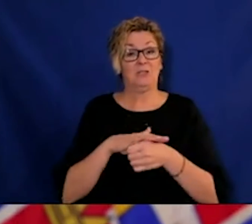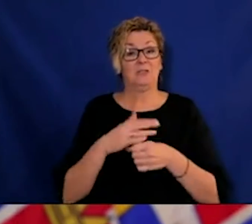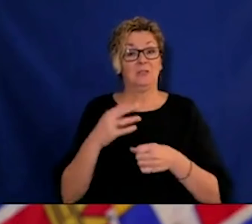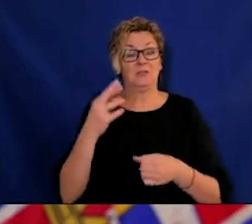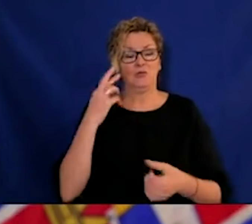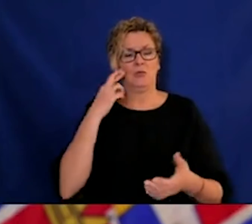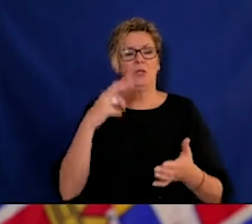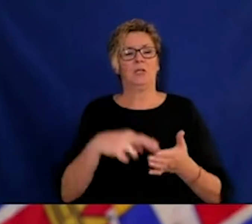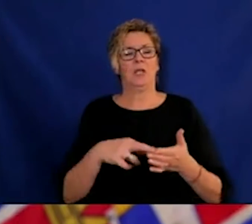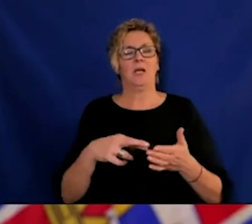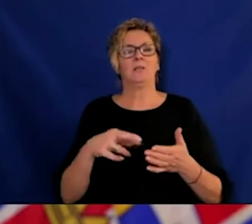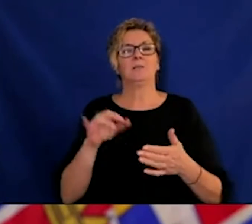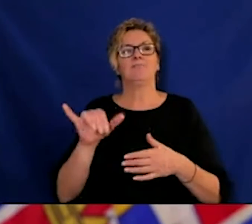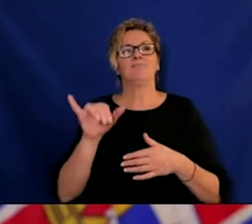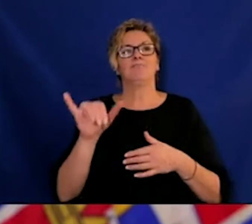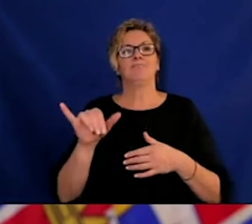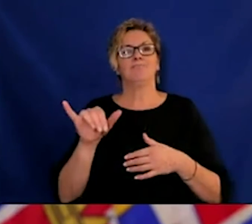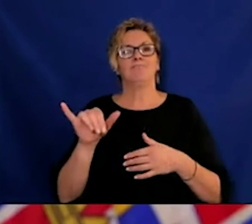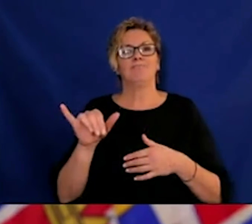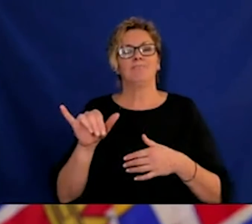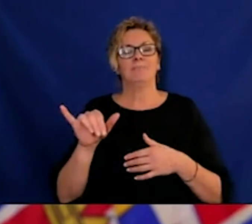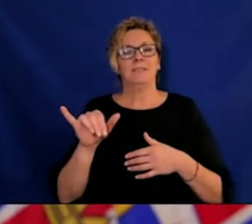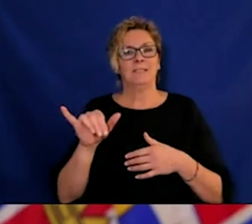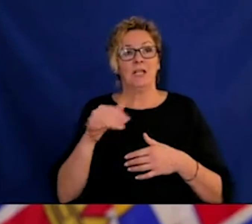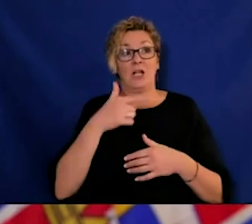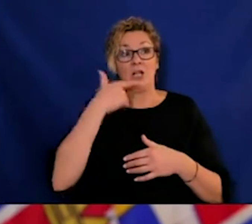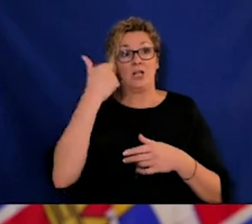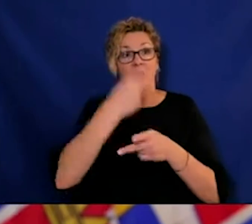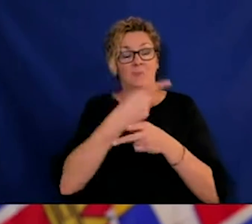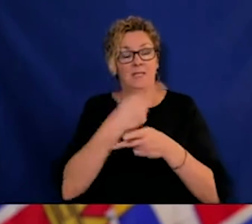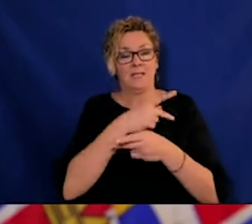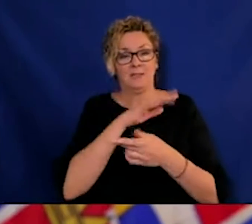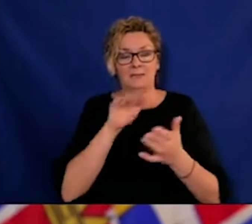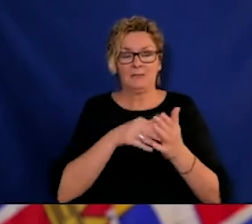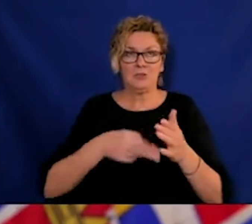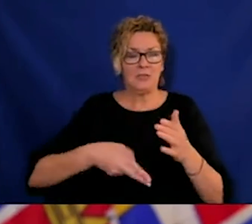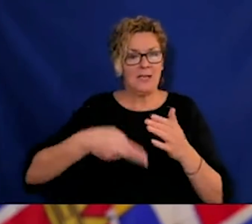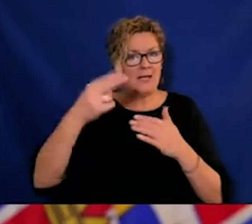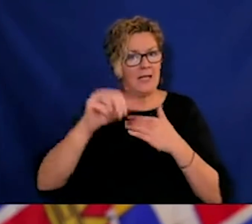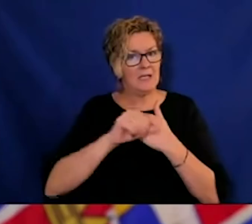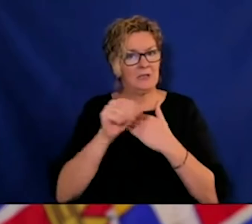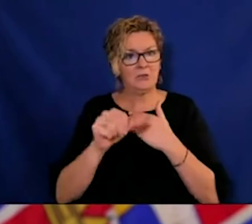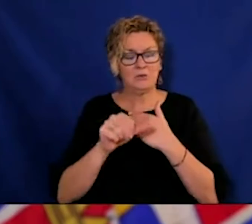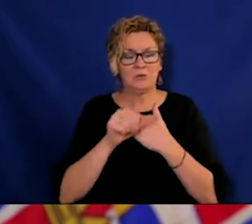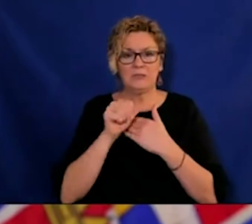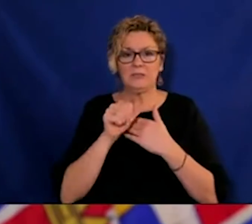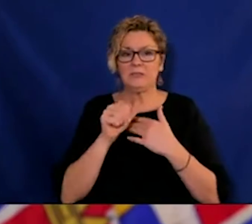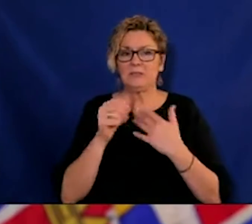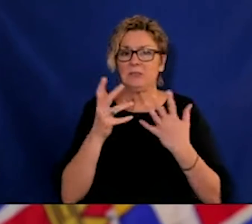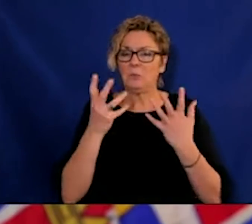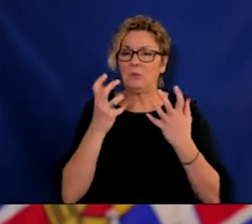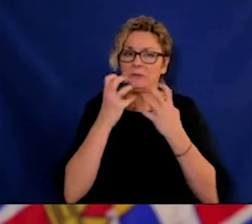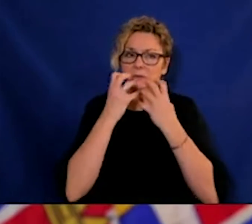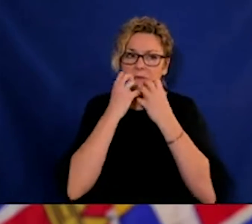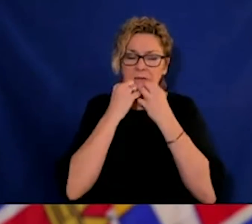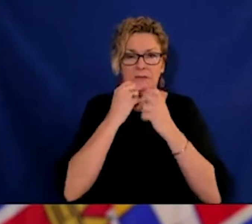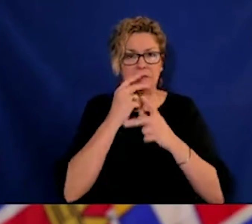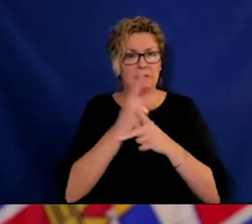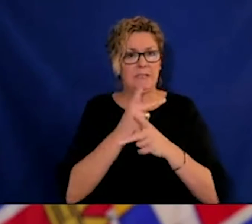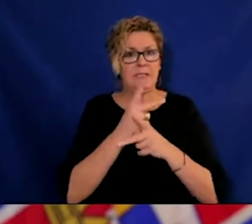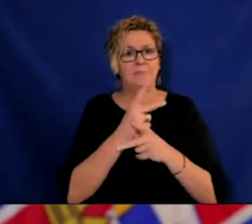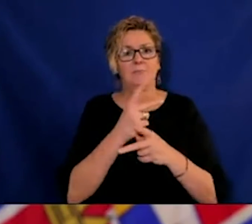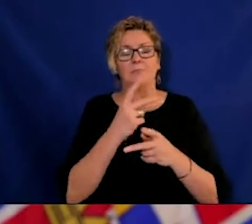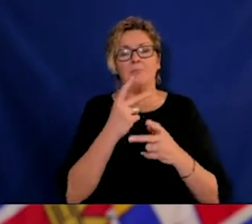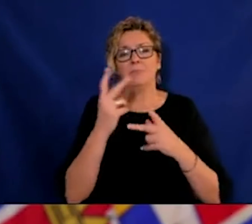right now, and so we have to continue to do our best to keep those as safe as possible, and yes, there is